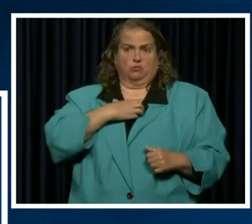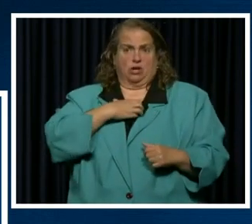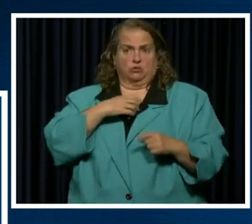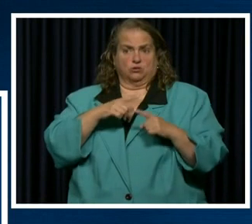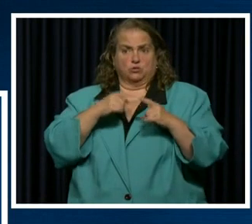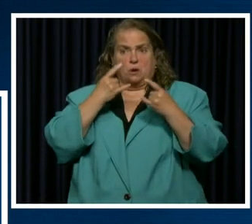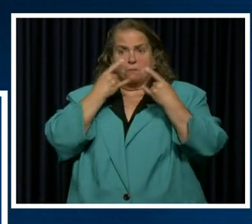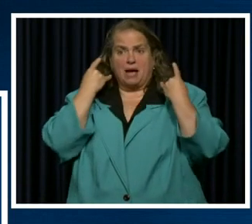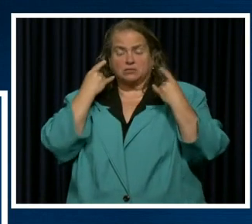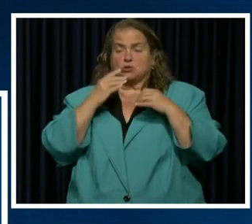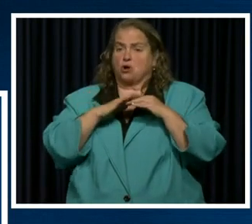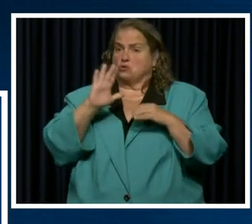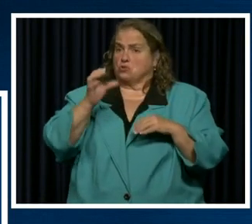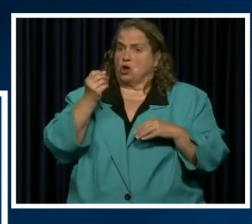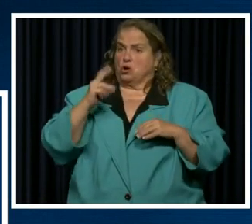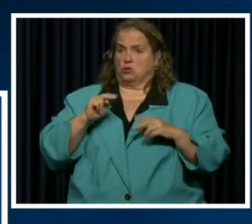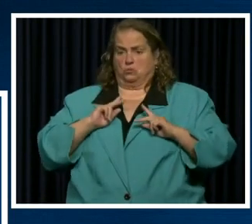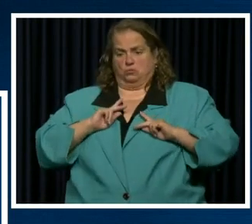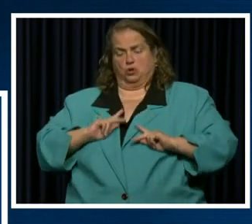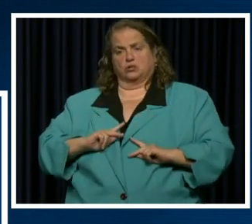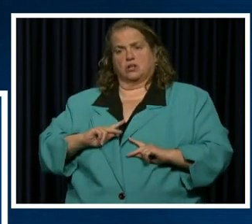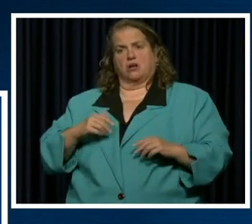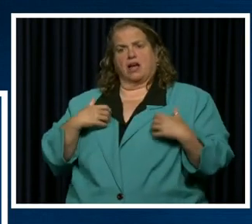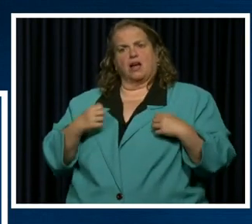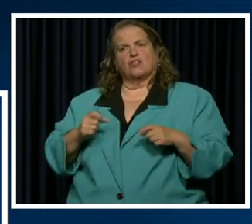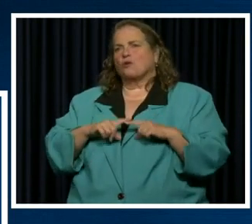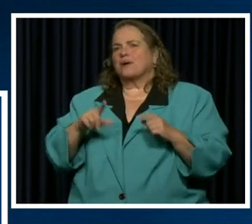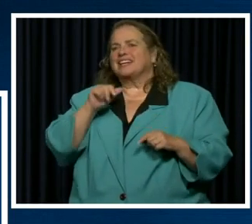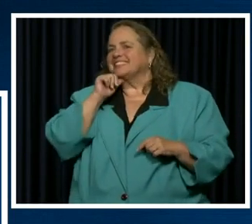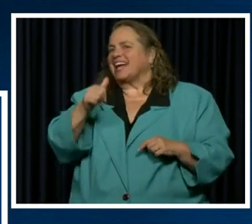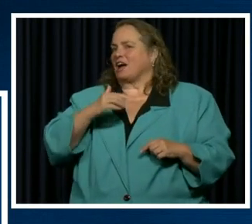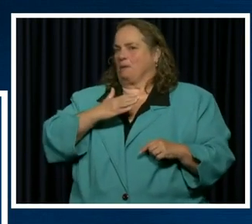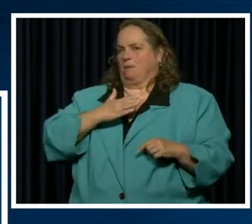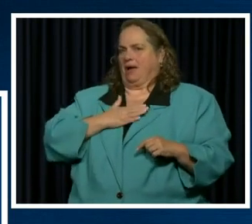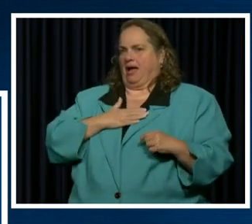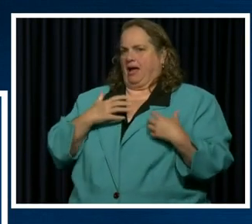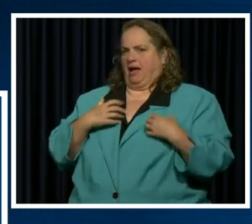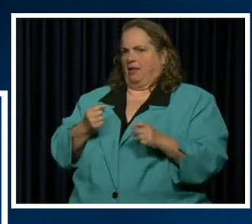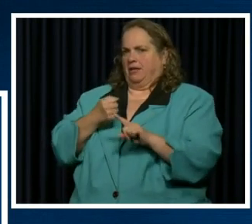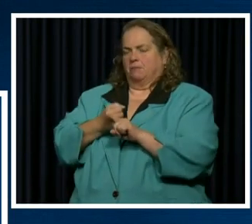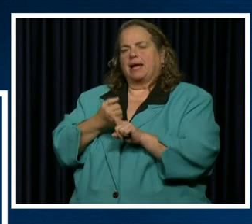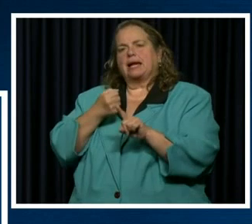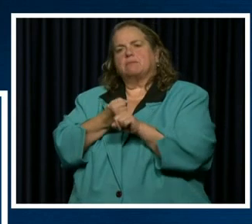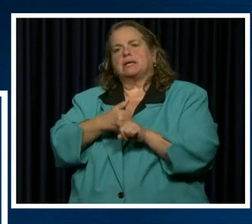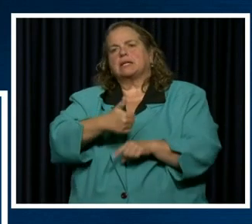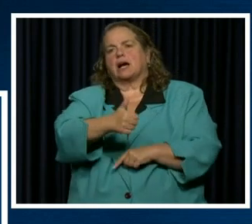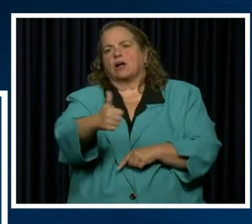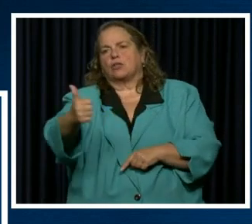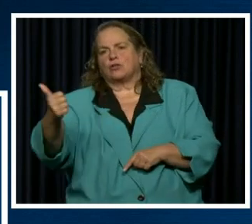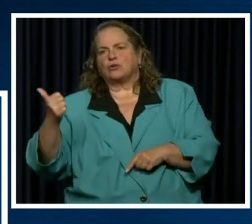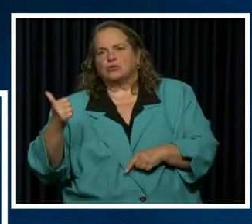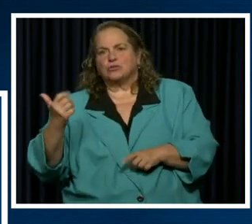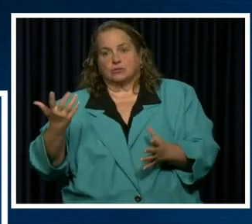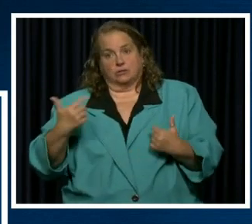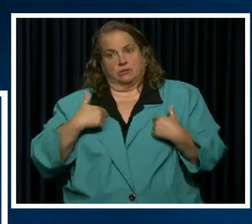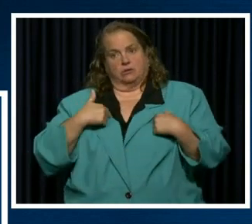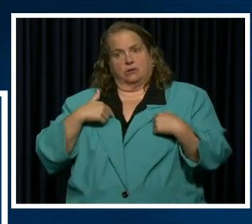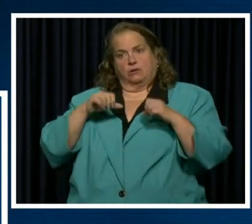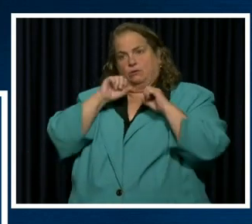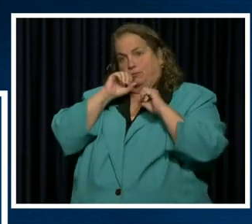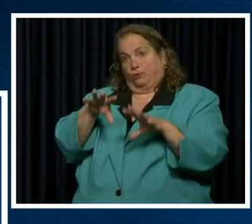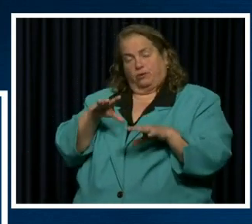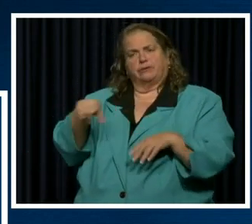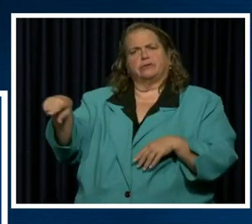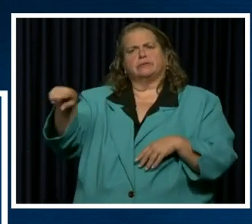mask on your own personal health, but it's not your own personal health that is going to impact. It's other people's health. So it's more about your willingness to